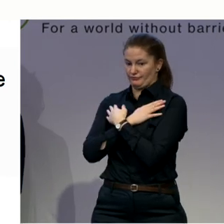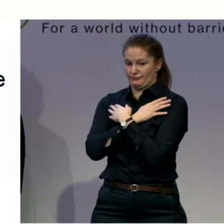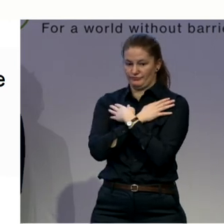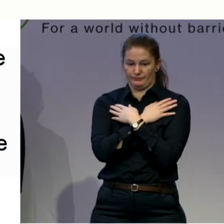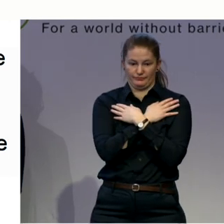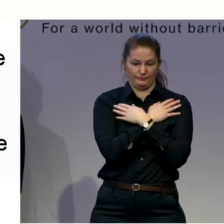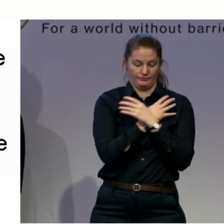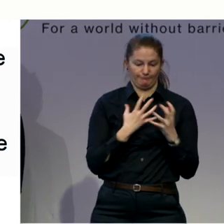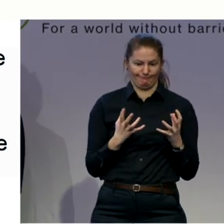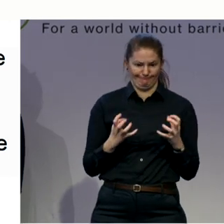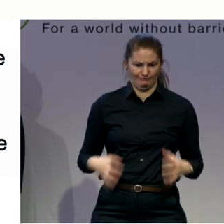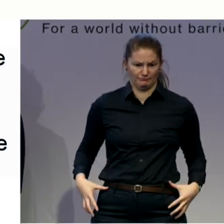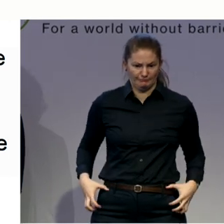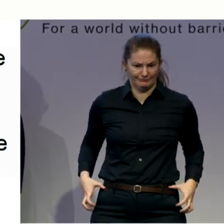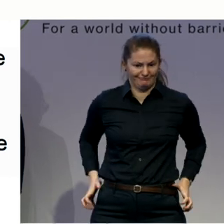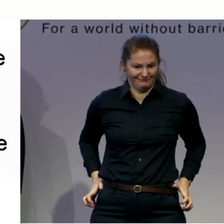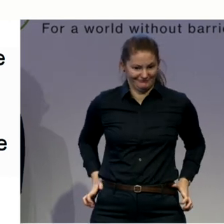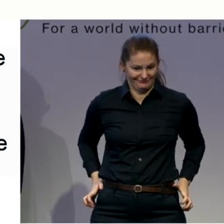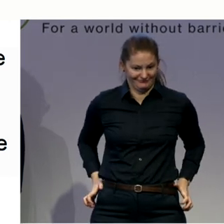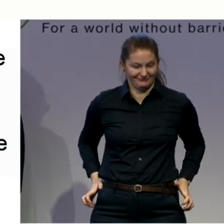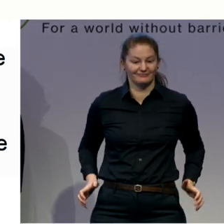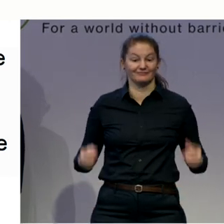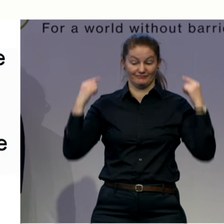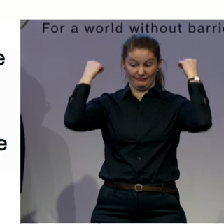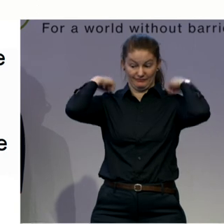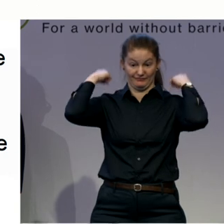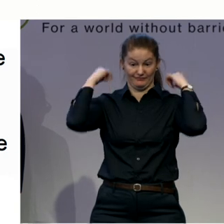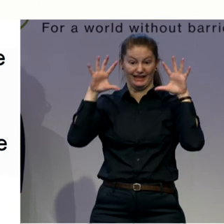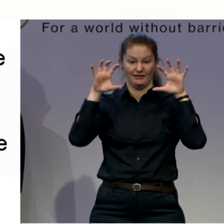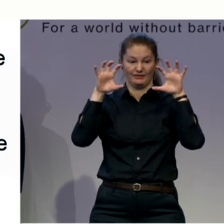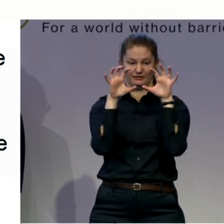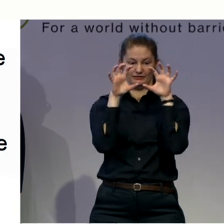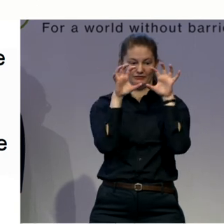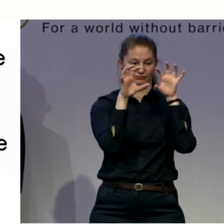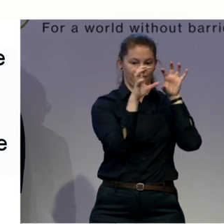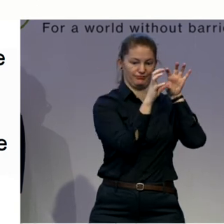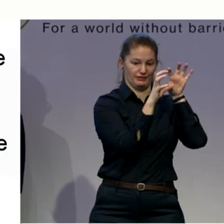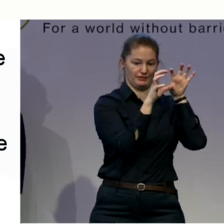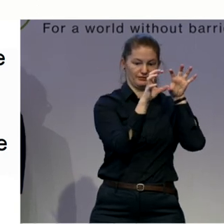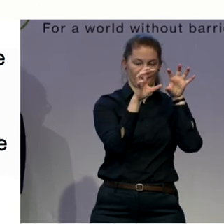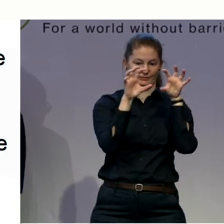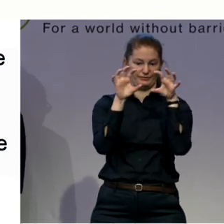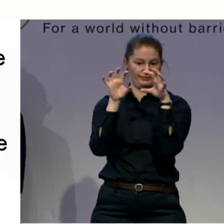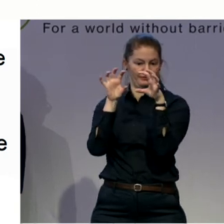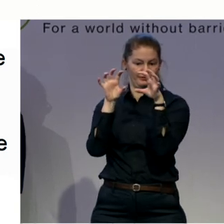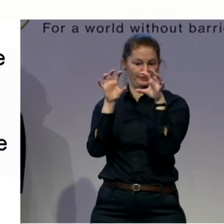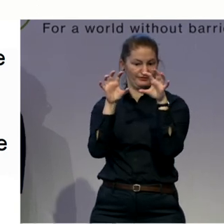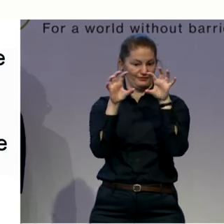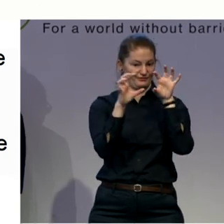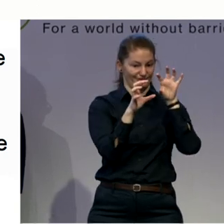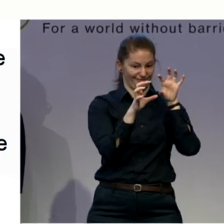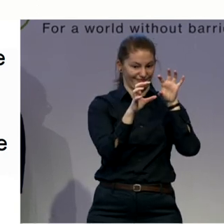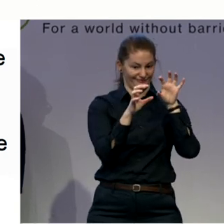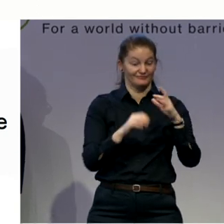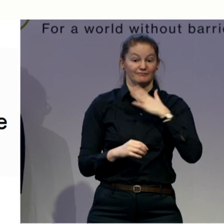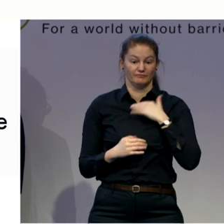We don't want that, because they can press our vertebral discs. We don't want that. We want to become super tall,